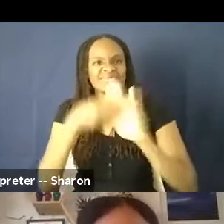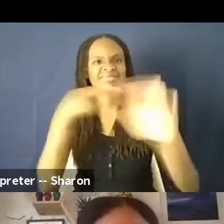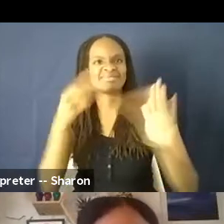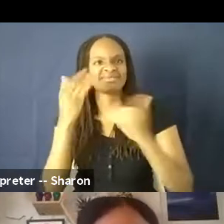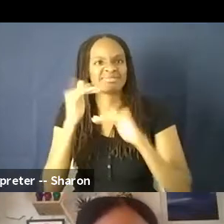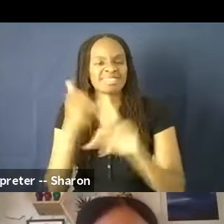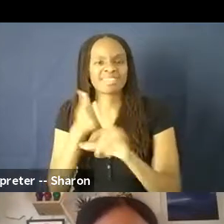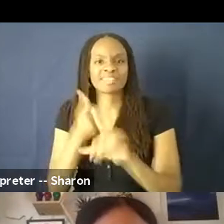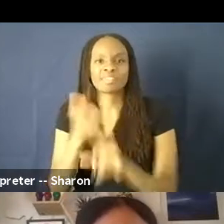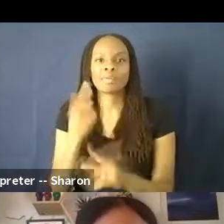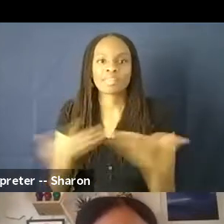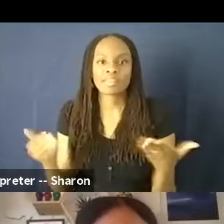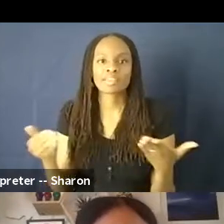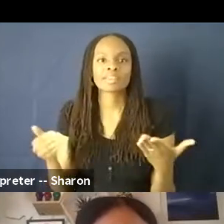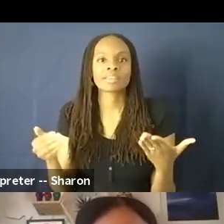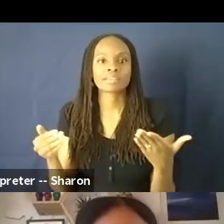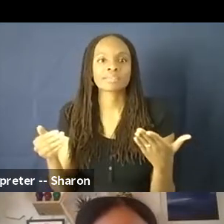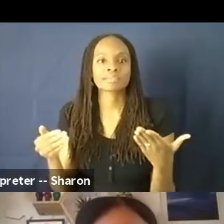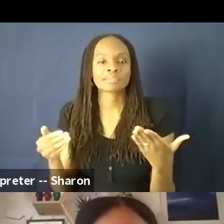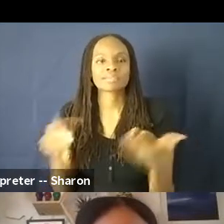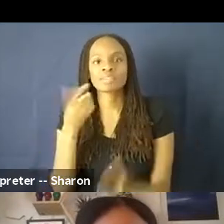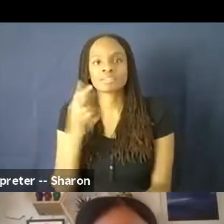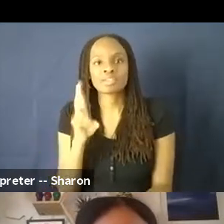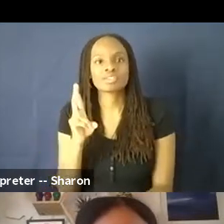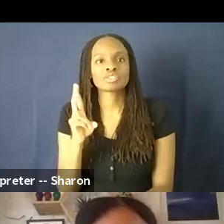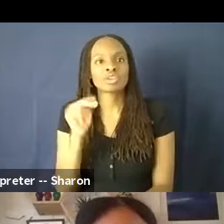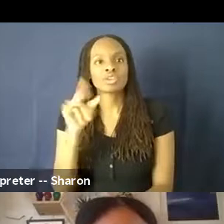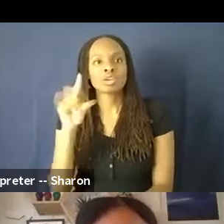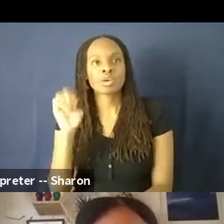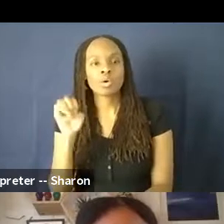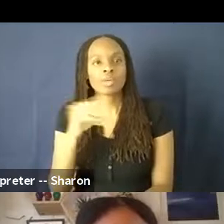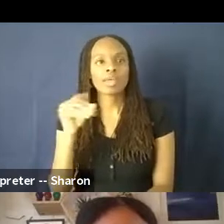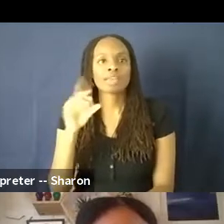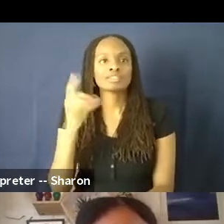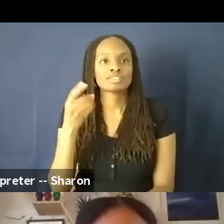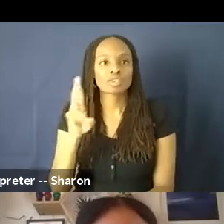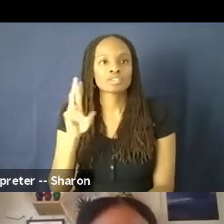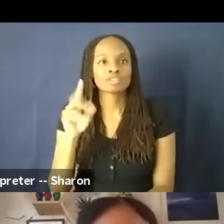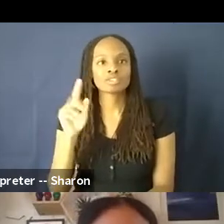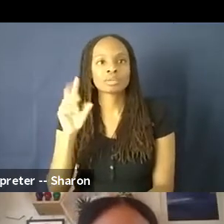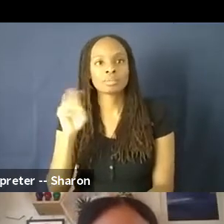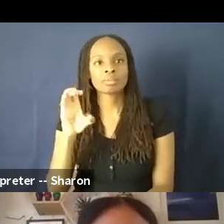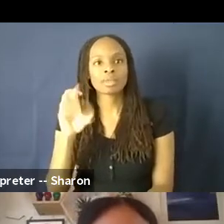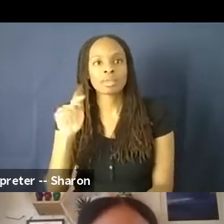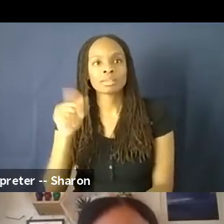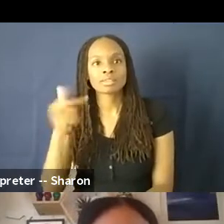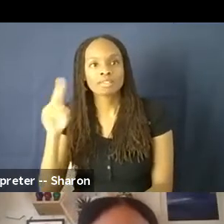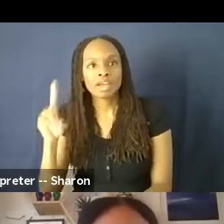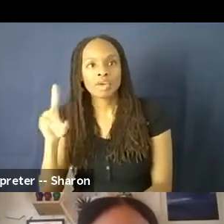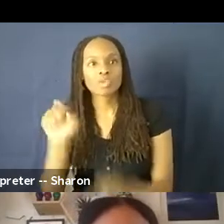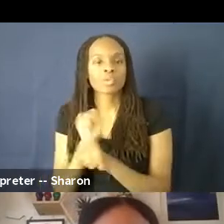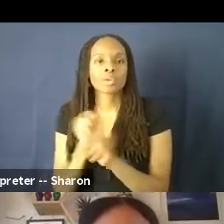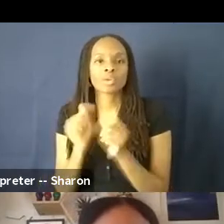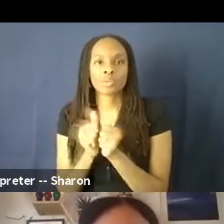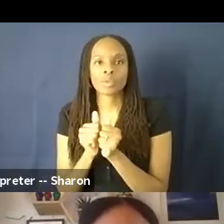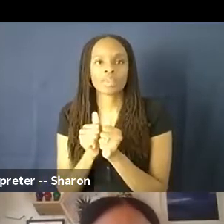that Dr. Nicole and Dr. McTaggart have been working on with Dr. Caroline Heldman, who leads all of our research